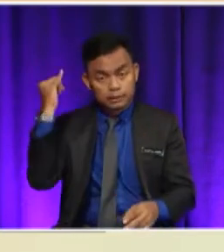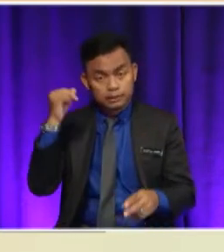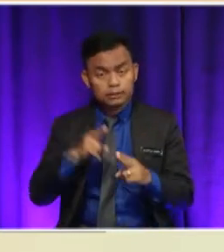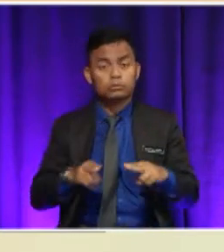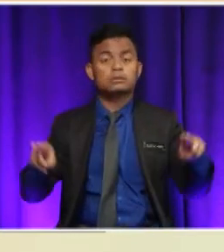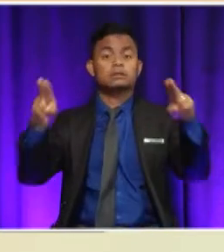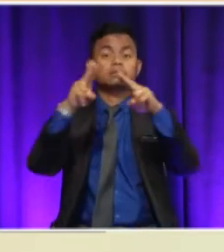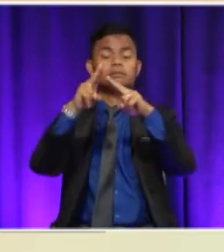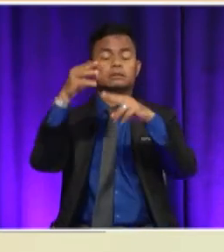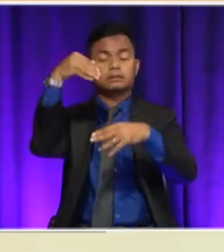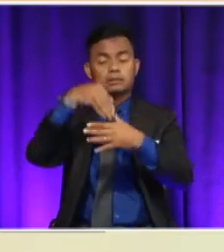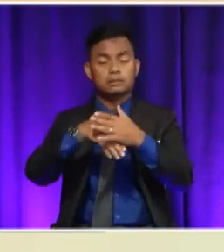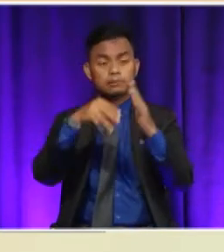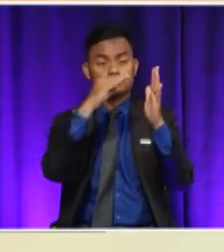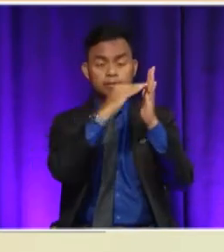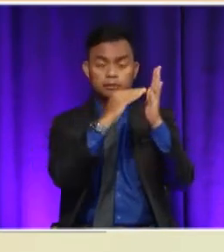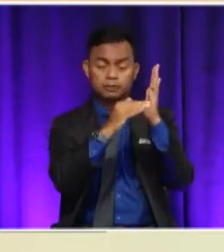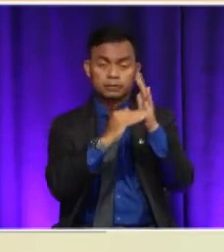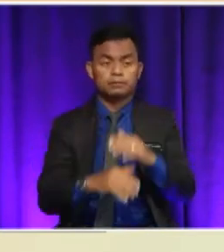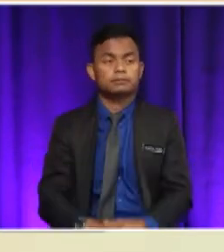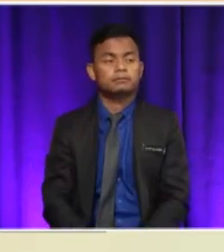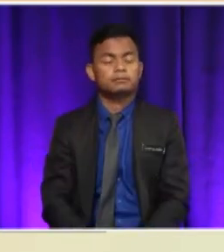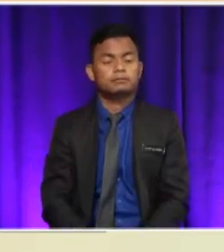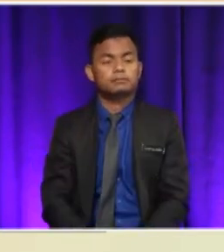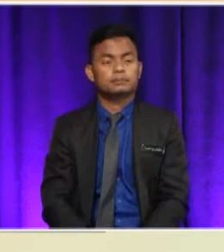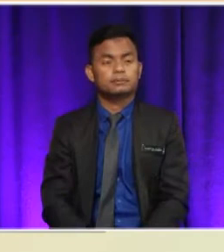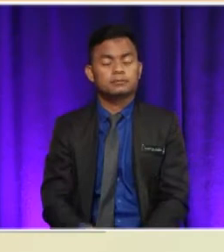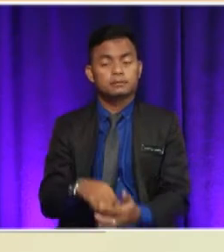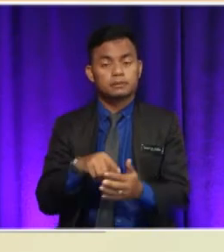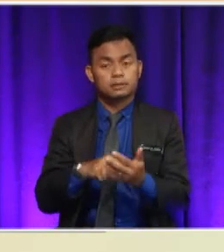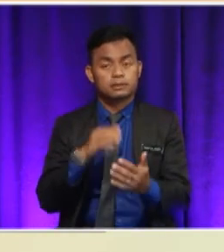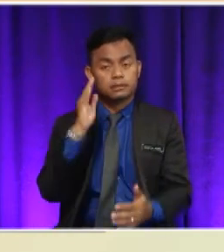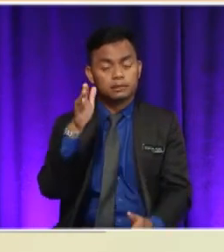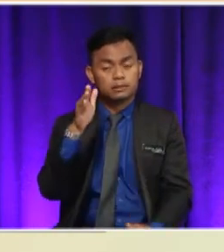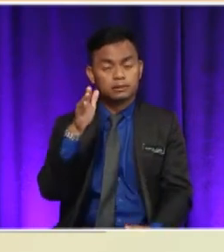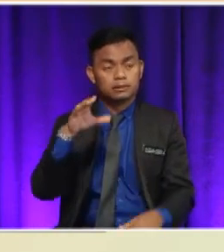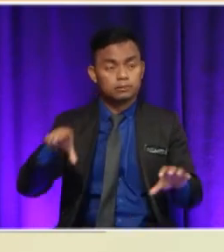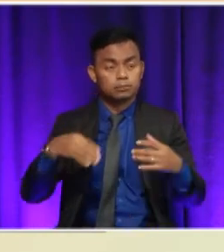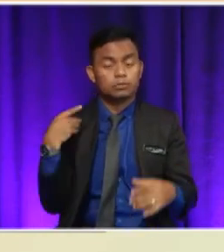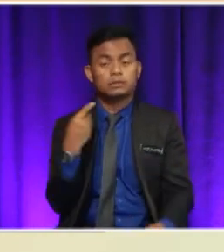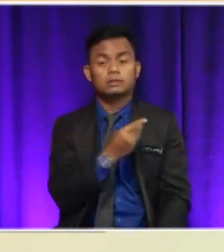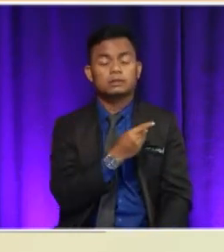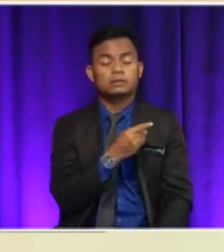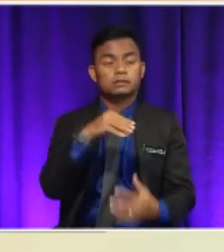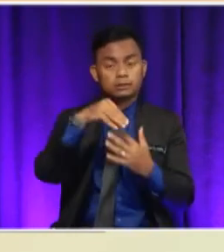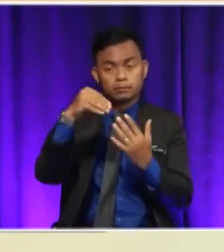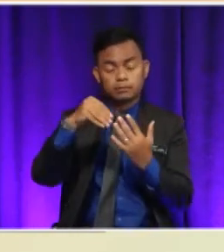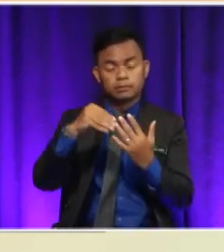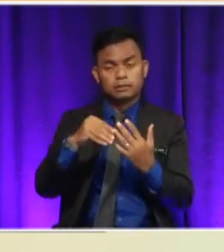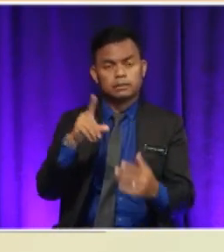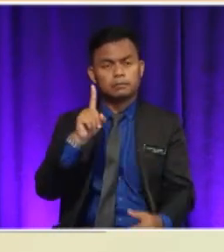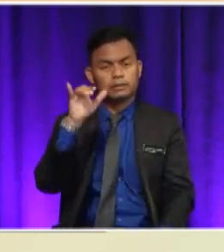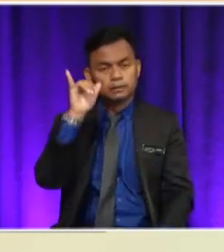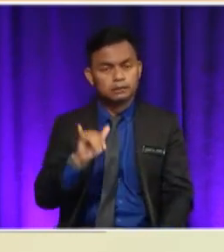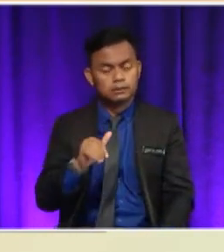ideas for each paragraph, it would make and it would lead us to choose the best title. Okay, so